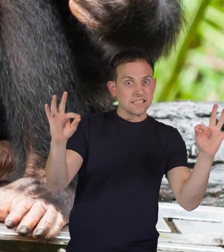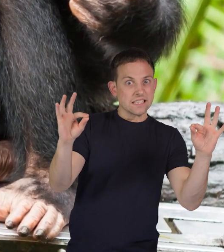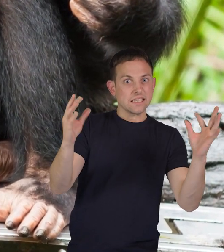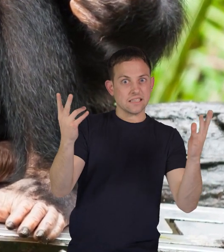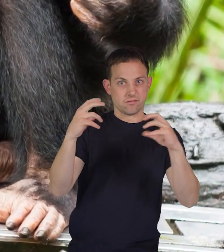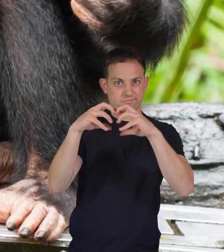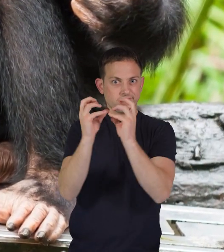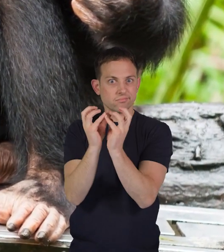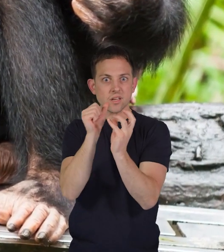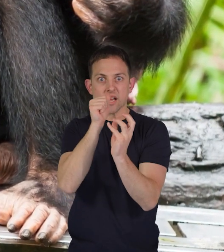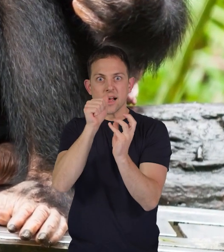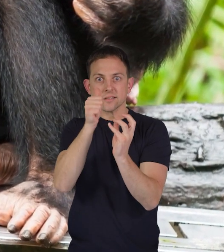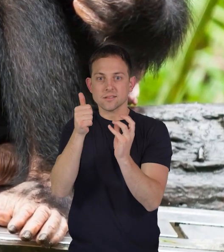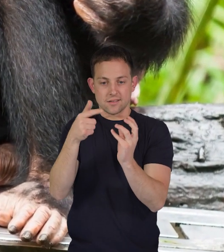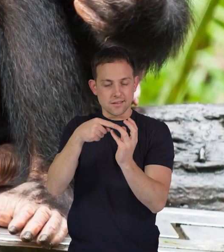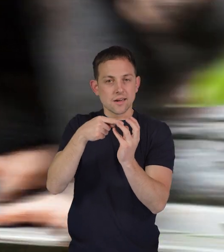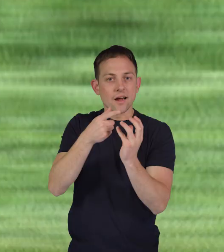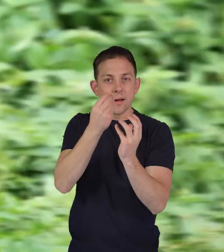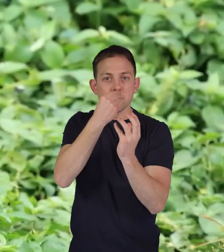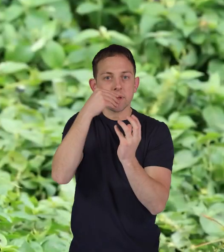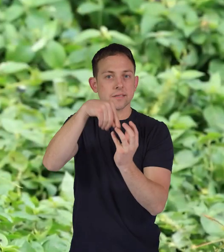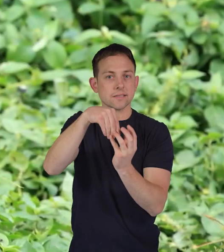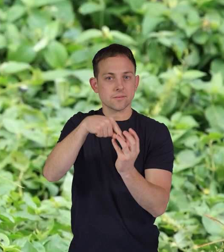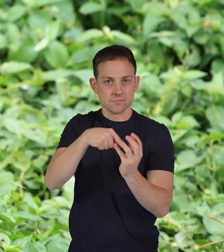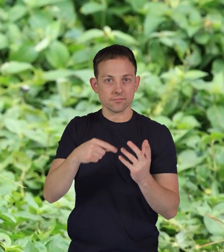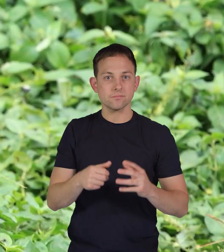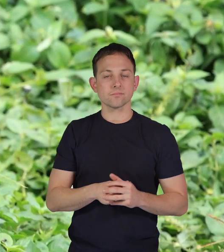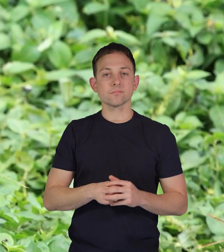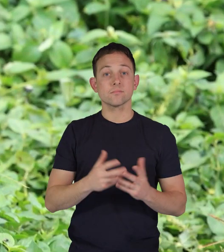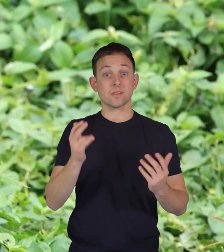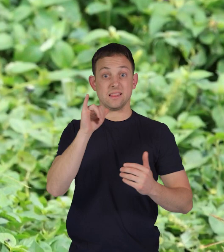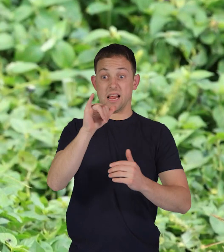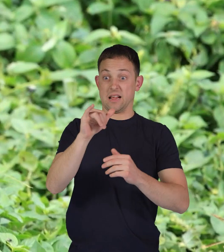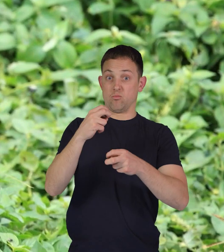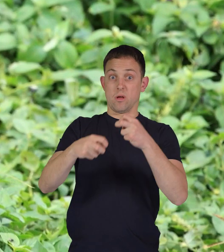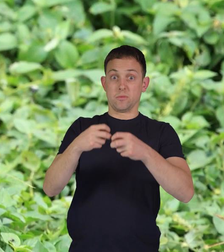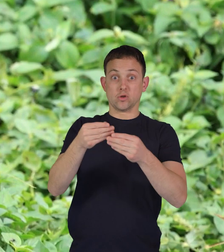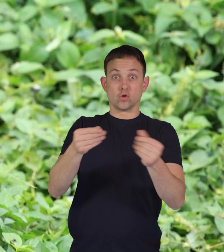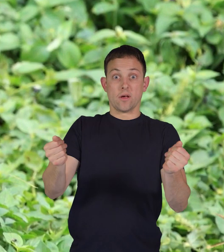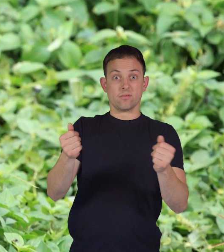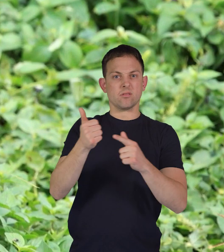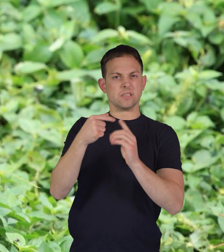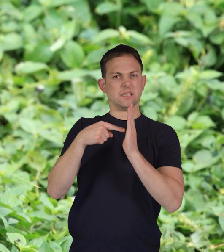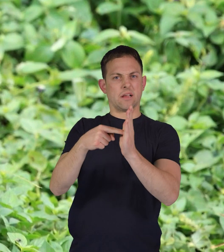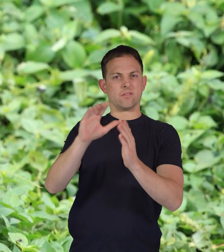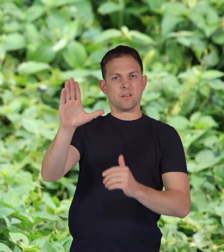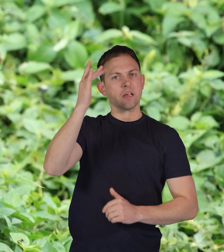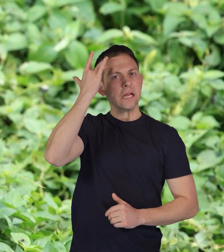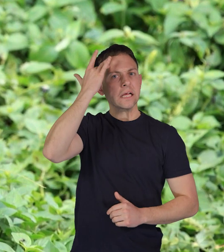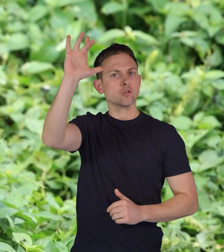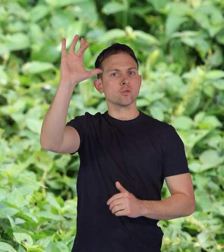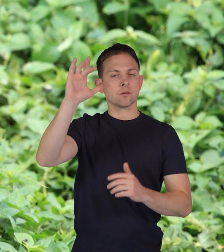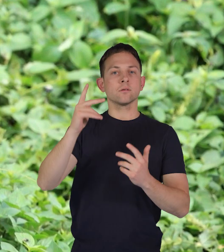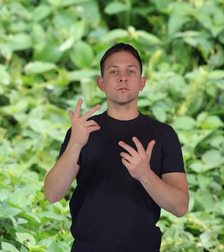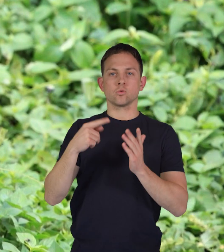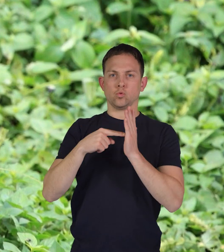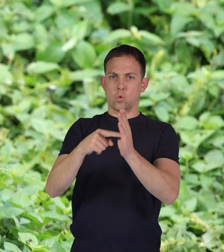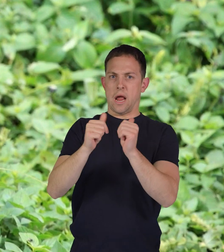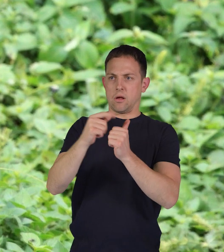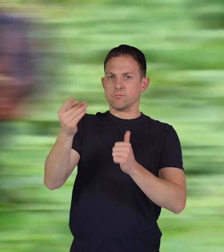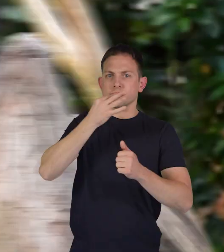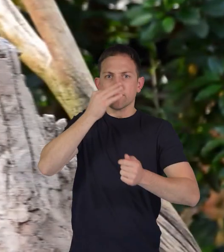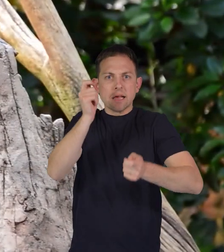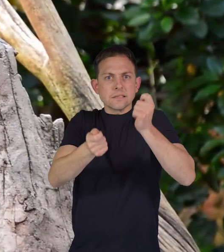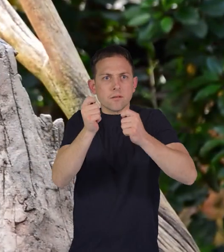open nuts to get to the yummy insides this kind of problem solving is a sign of their intelligence and shows how they adapt to their